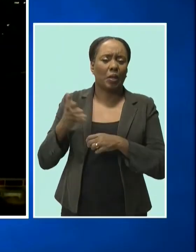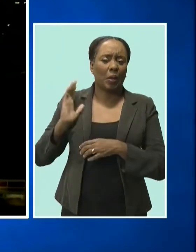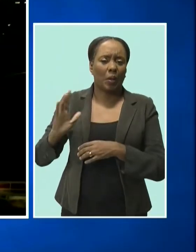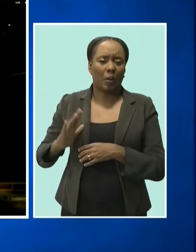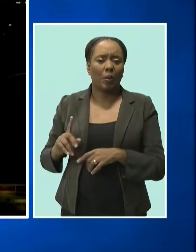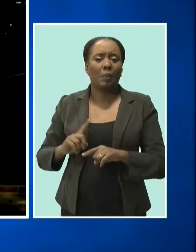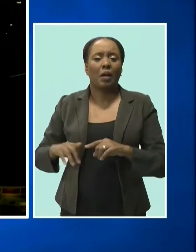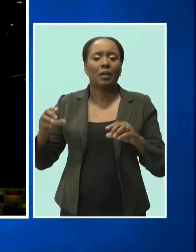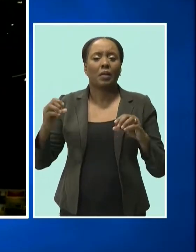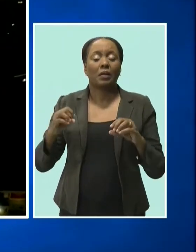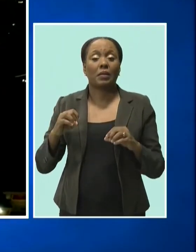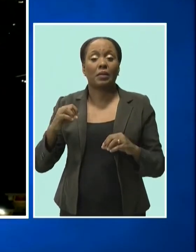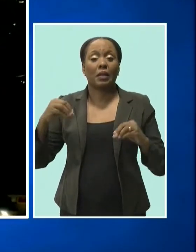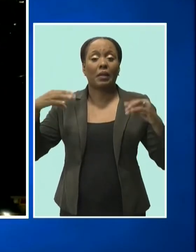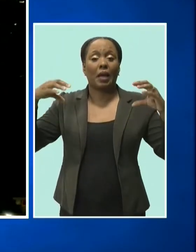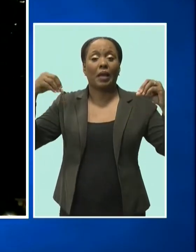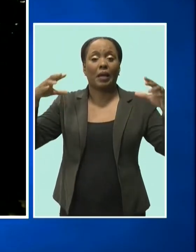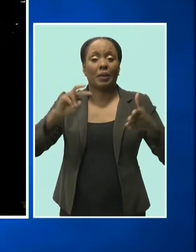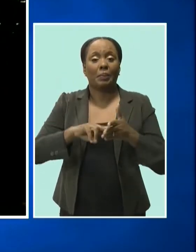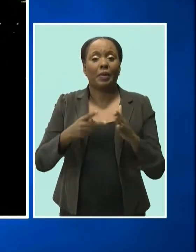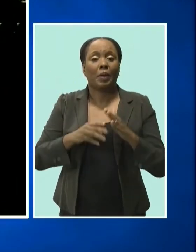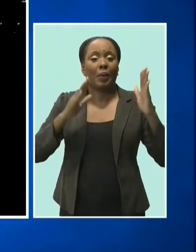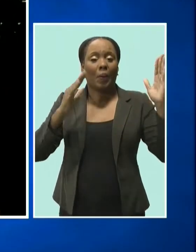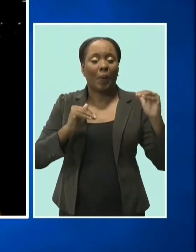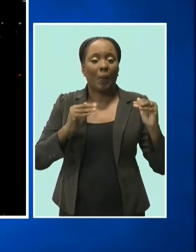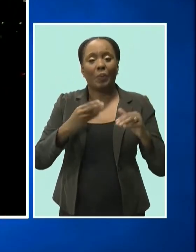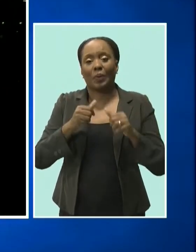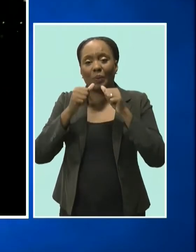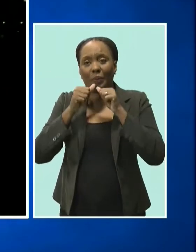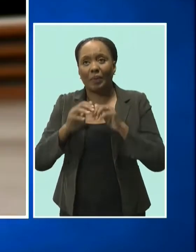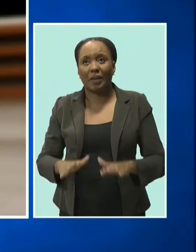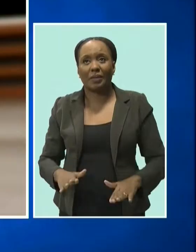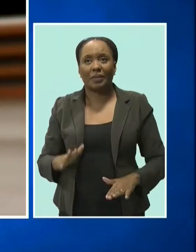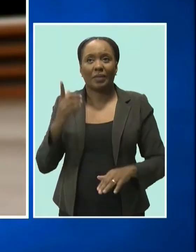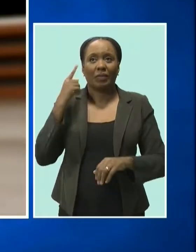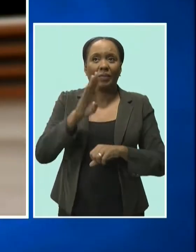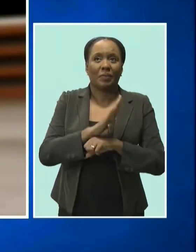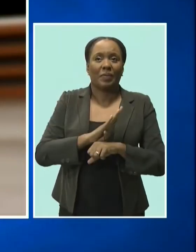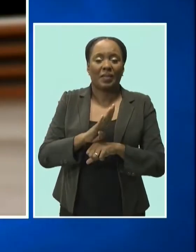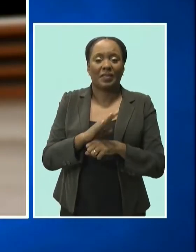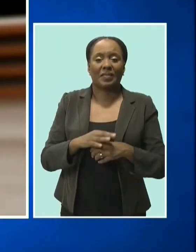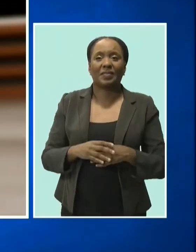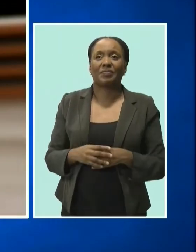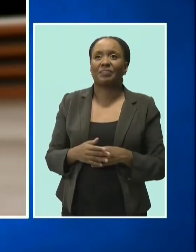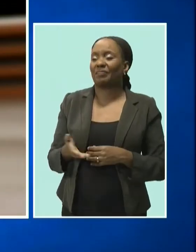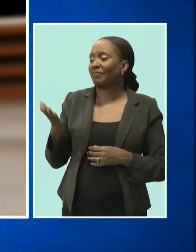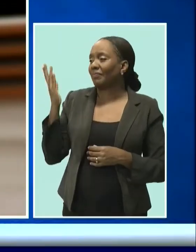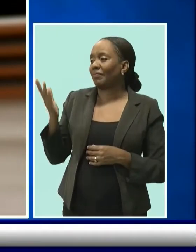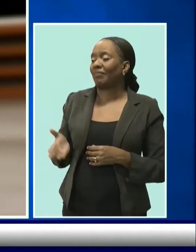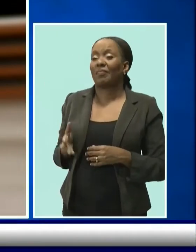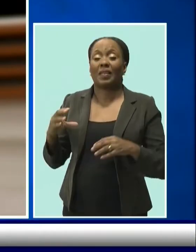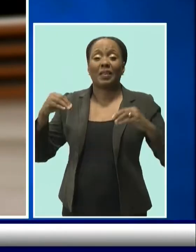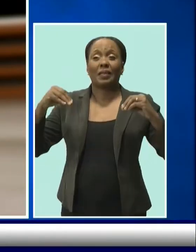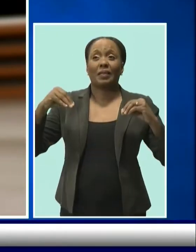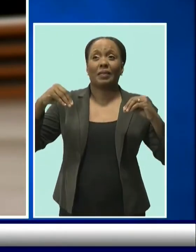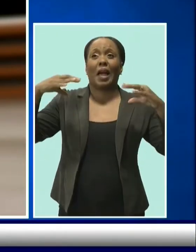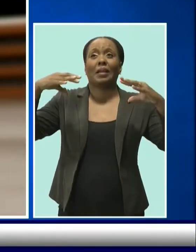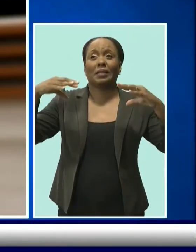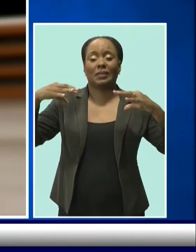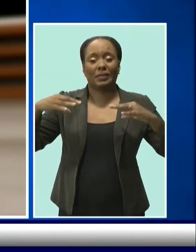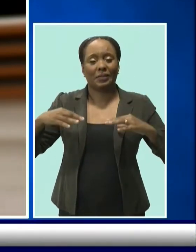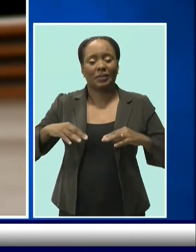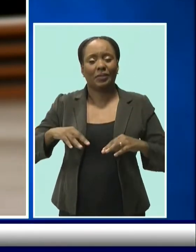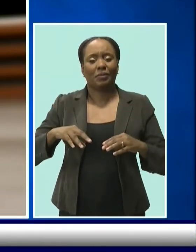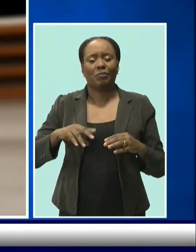the lights signify the hope and blessings of the nation. These lights should also be seen as the epitome of our